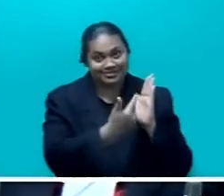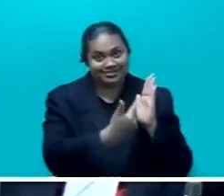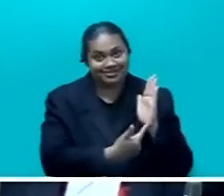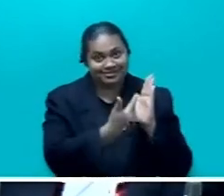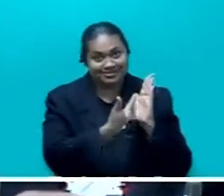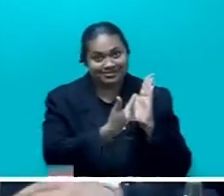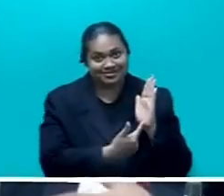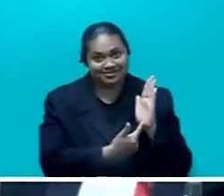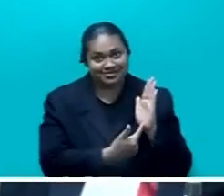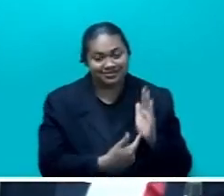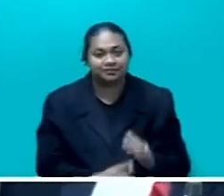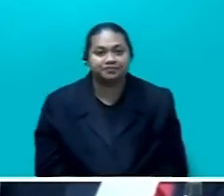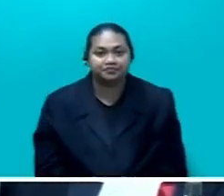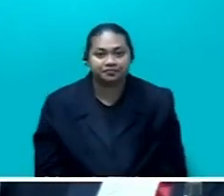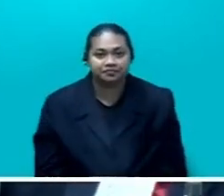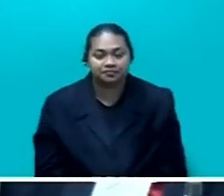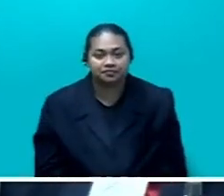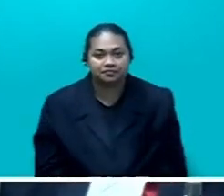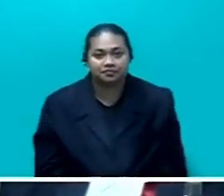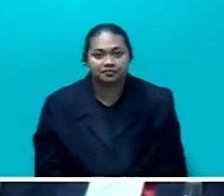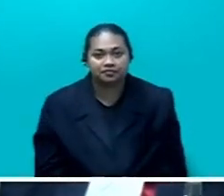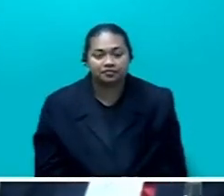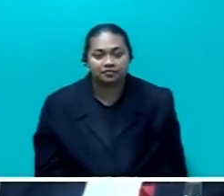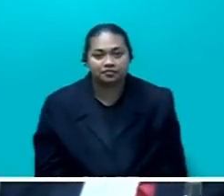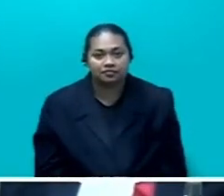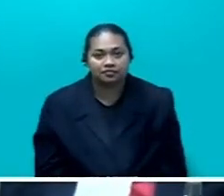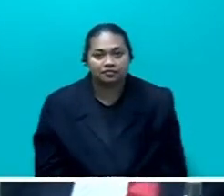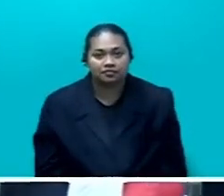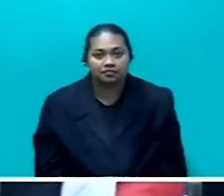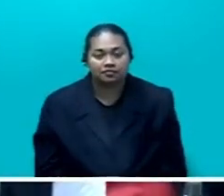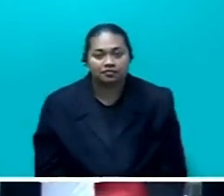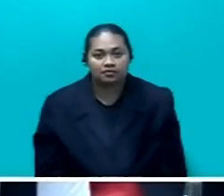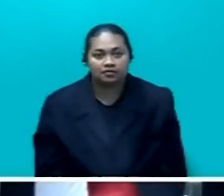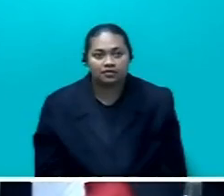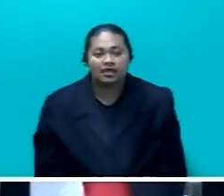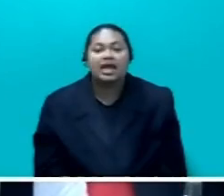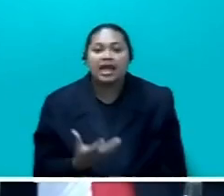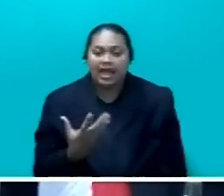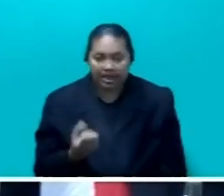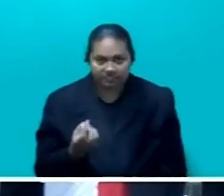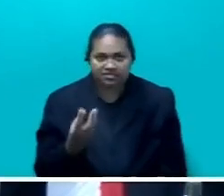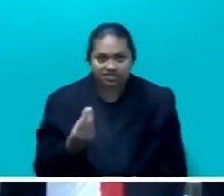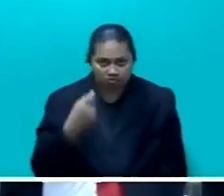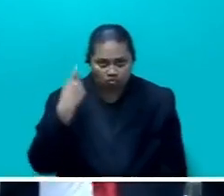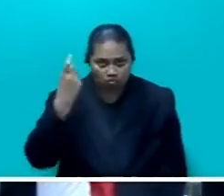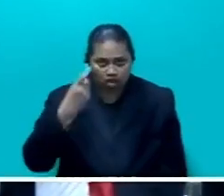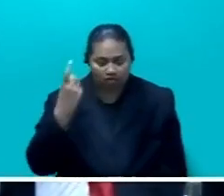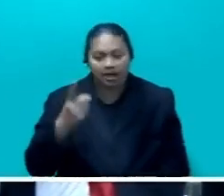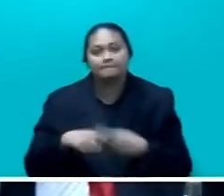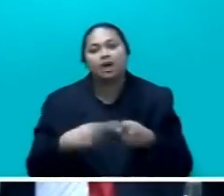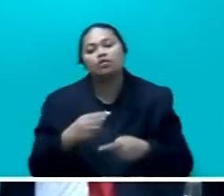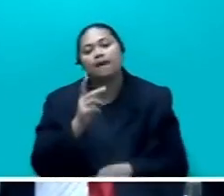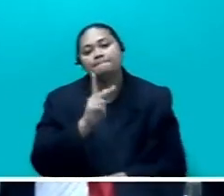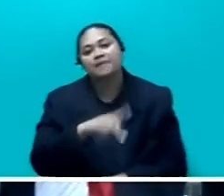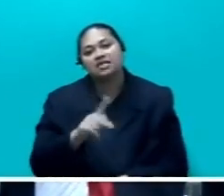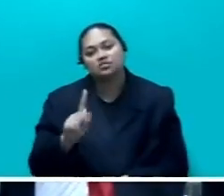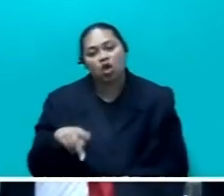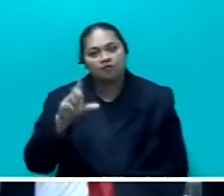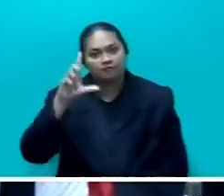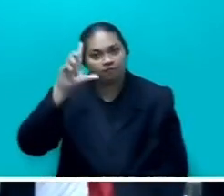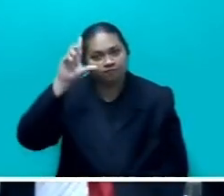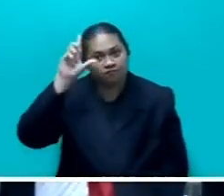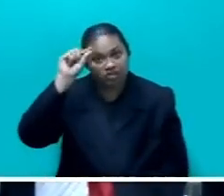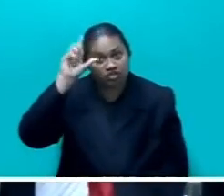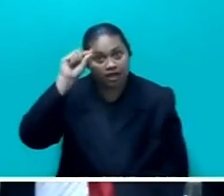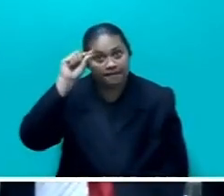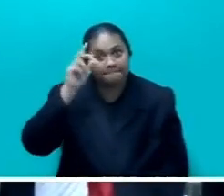the days to come. But there has been some concerns about passports, Fijian passports that have been